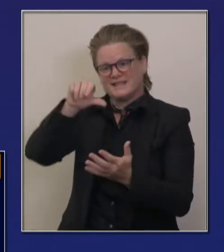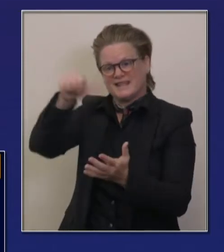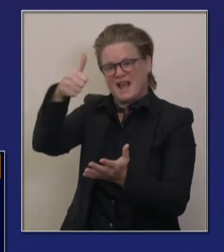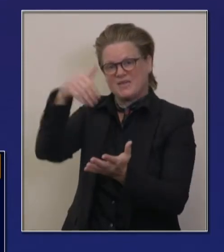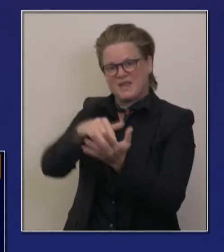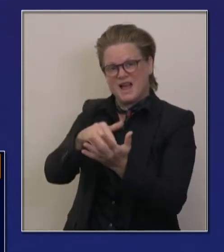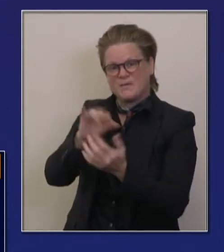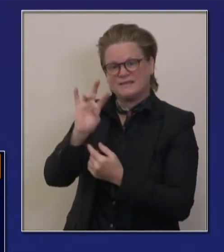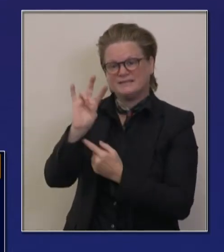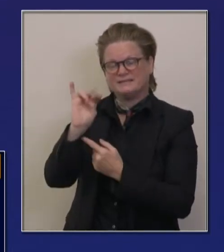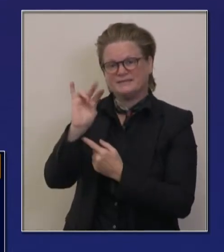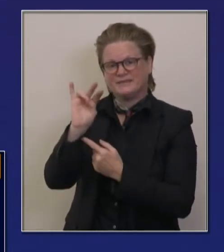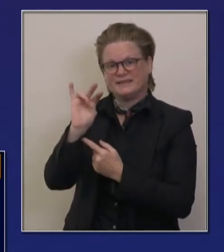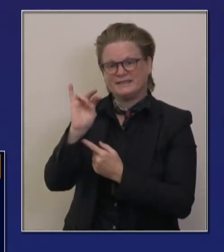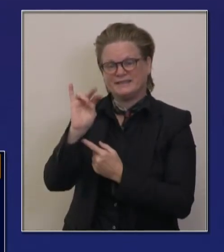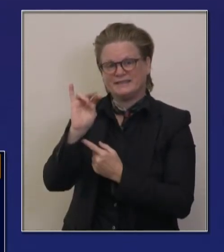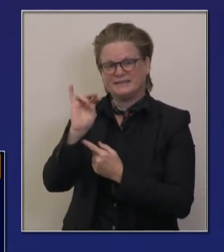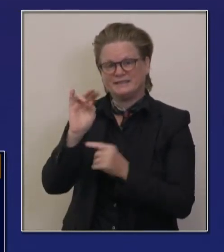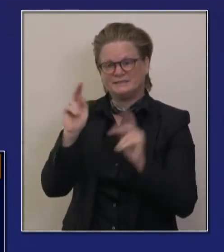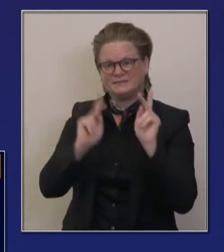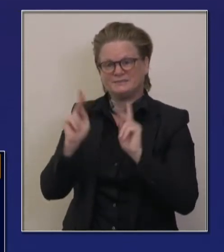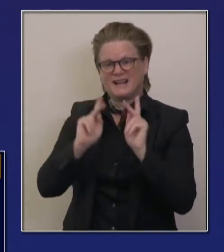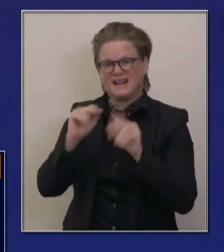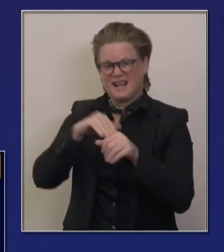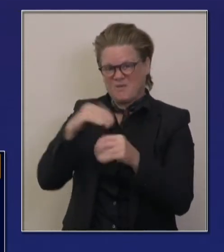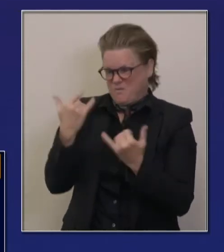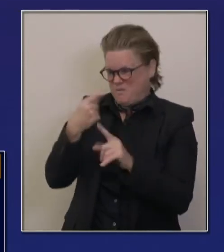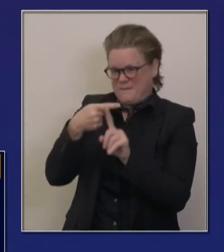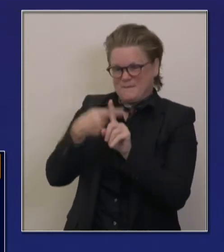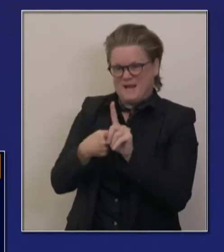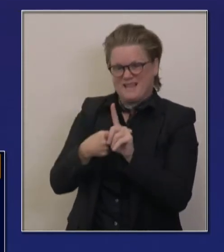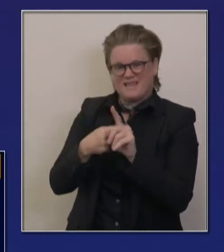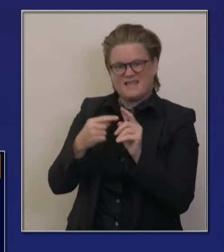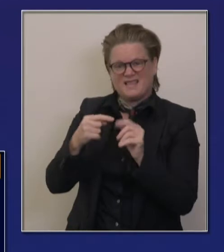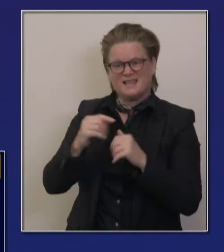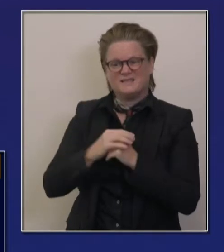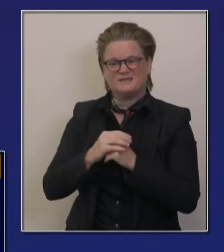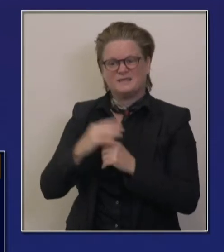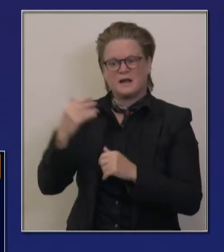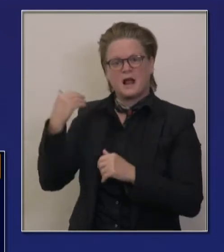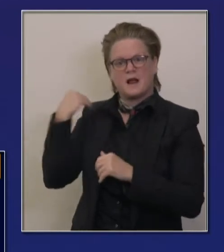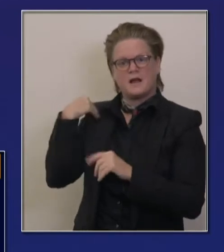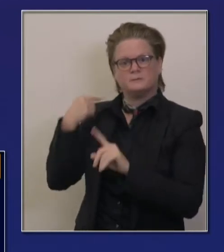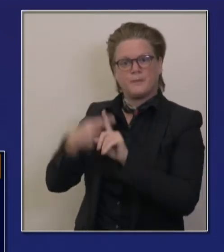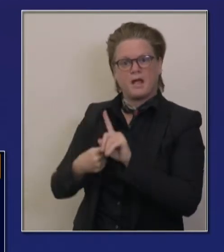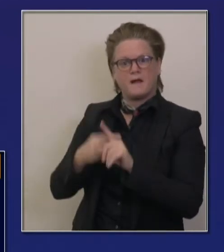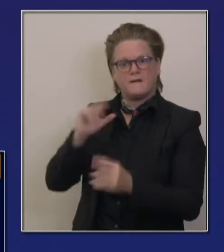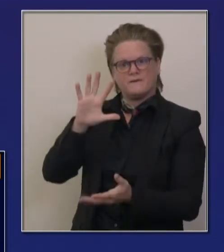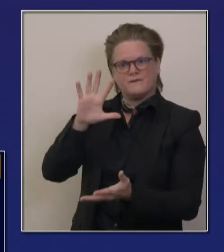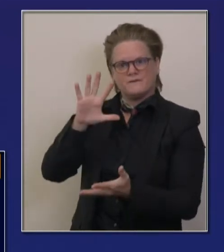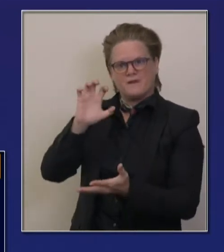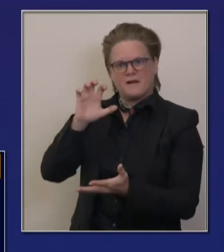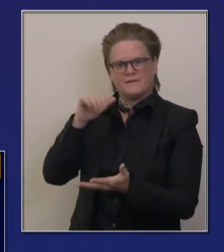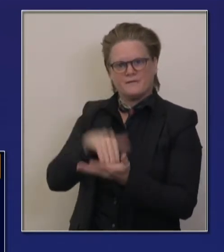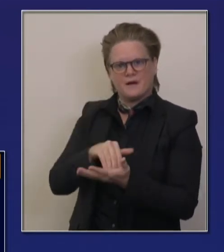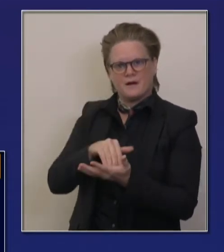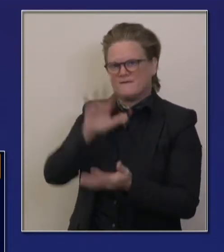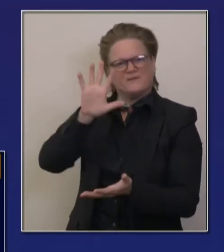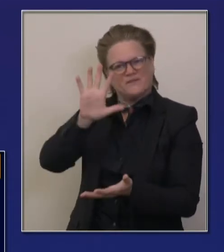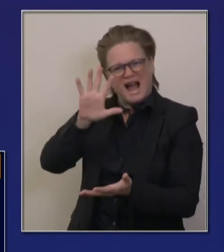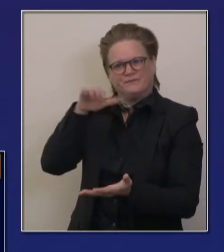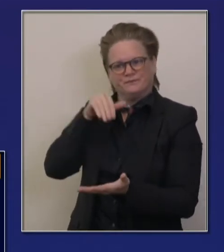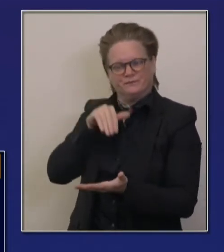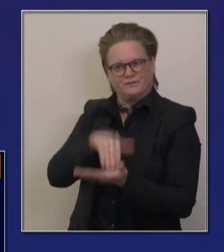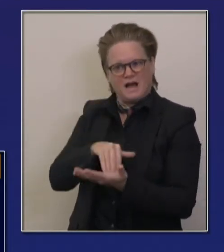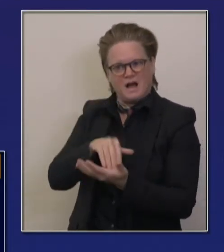14 days. can see how quickly this grows, uh, on 11-23, uh, just a few weeks ago, we had